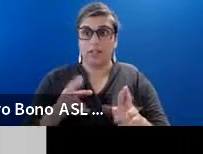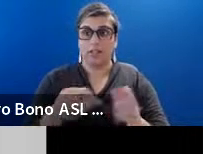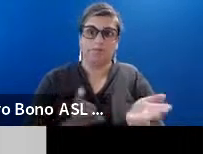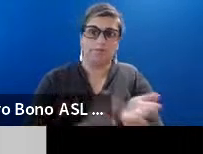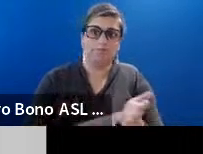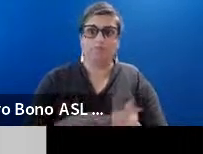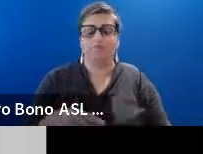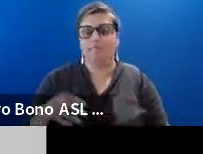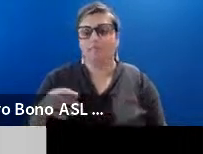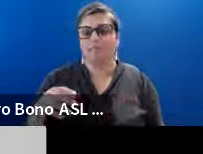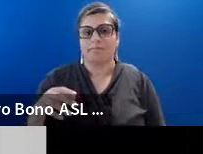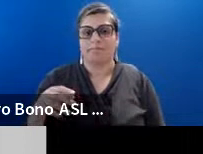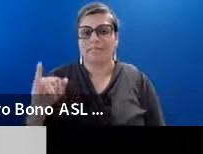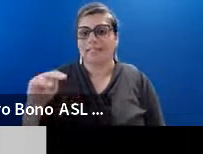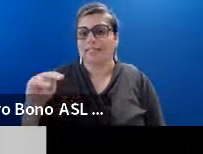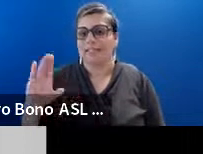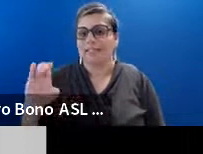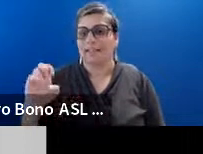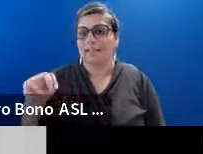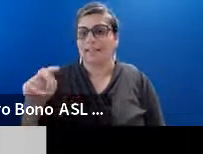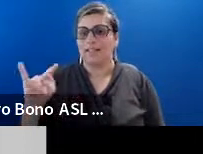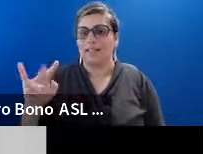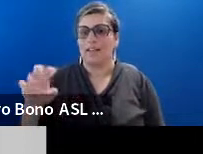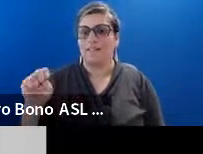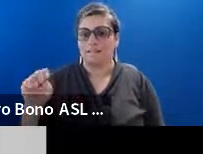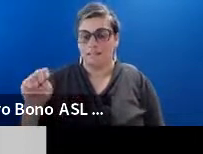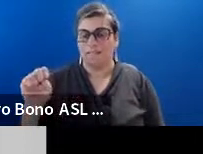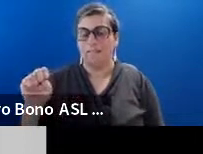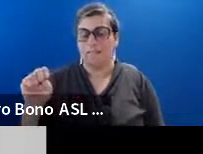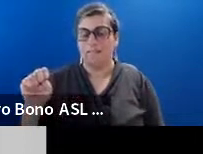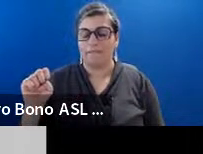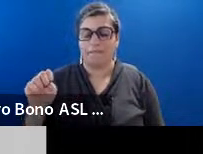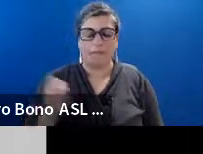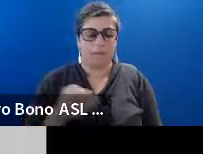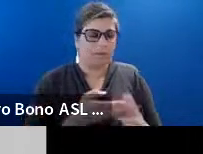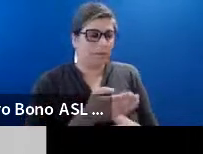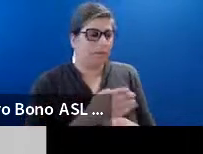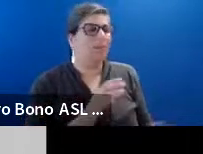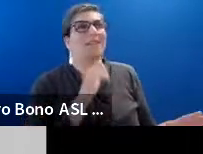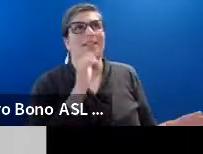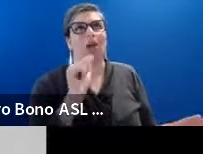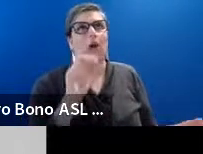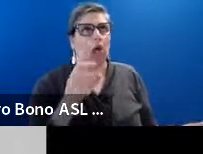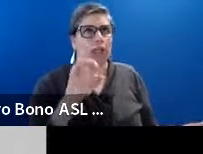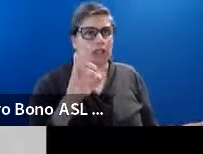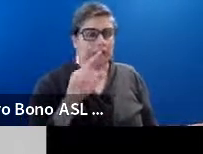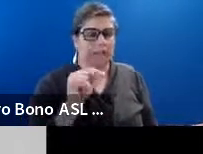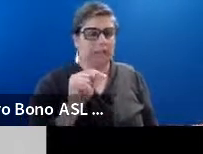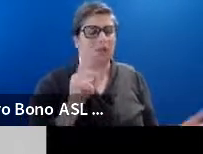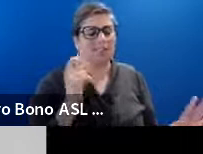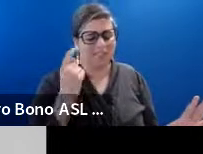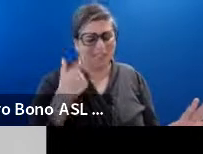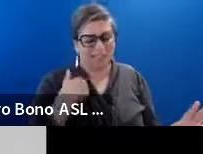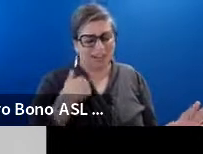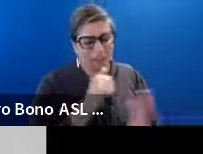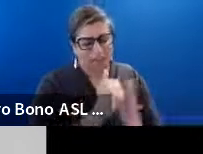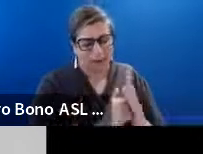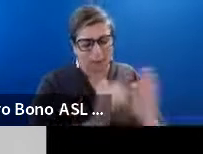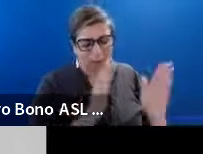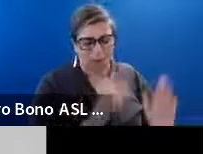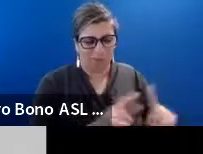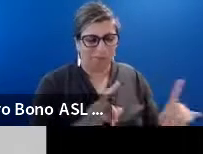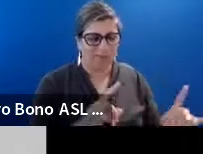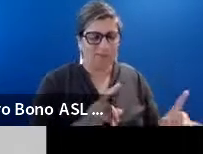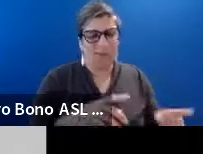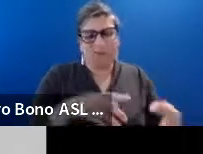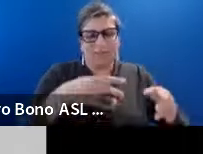That goes through. Uh. Uh. What we call it. It's an audit. Well. It's not. I'm a CPA. So it's not really an audit. But we'll just